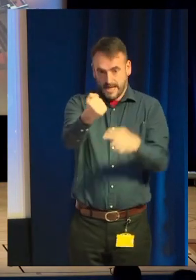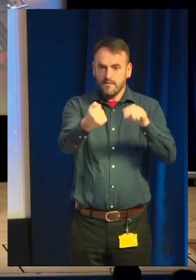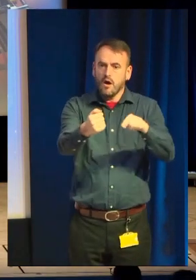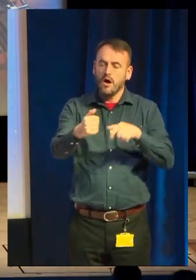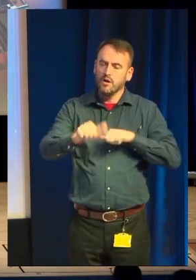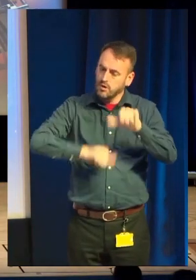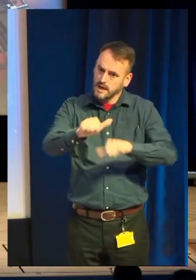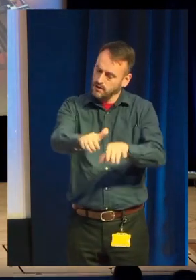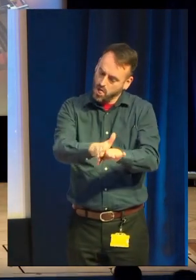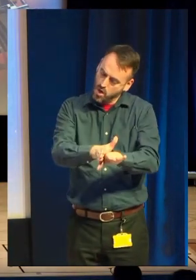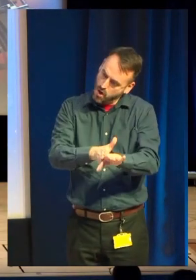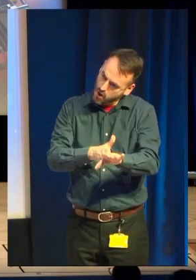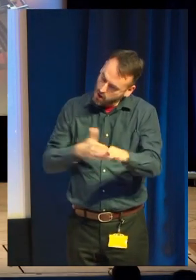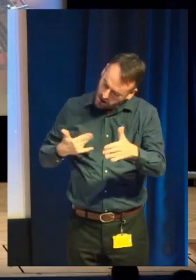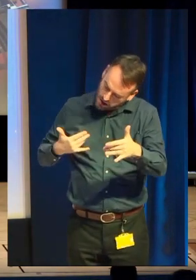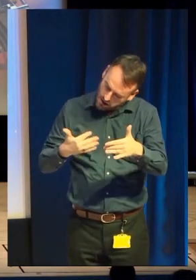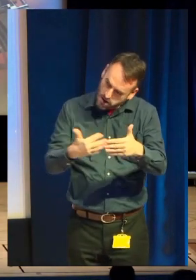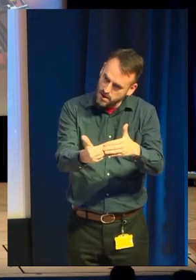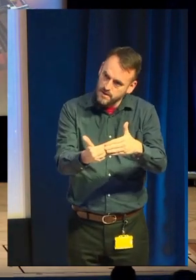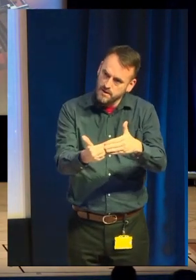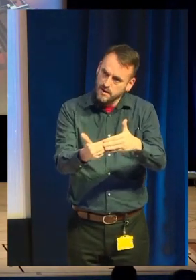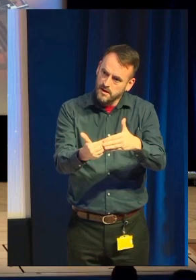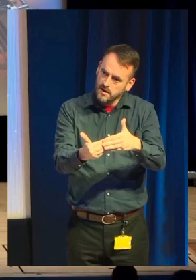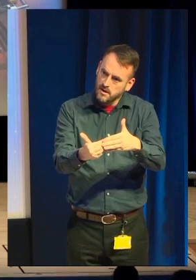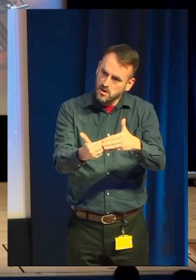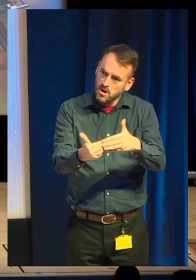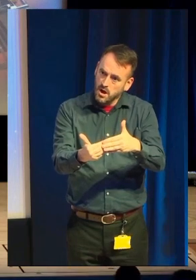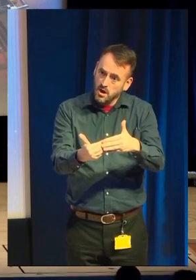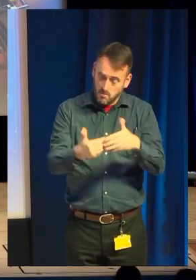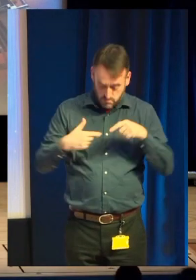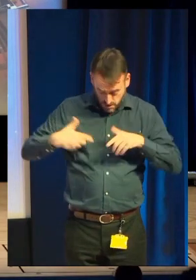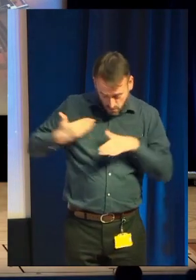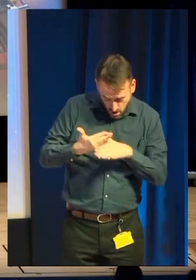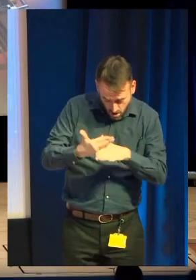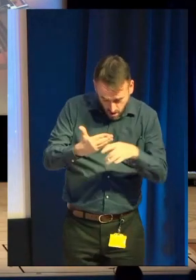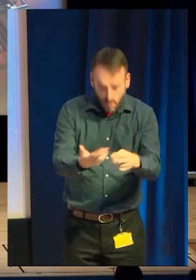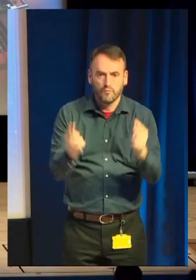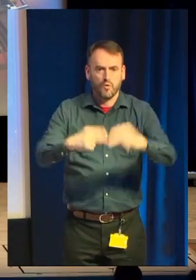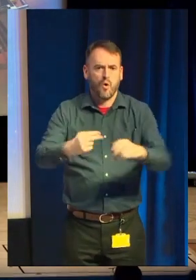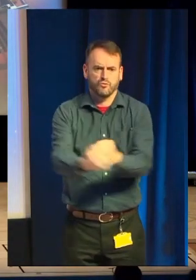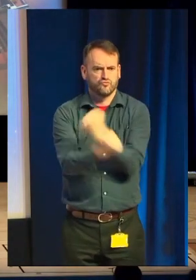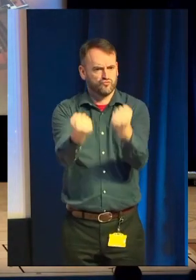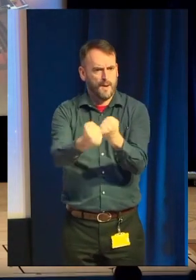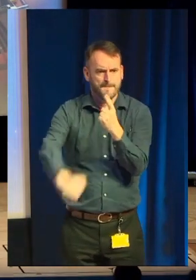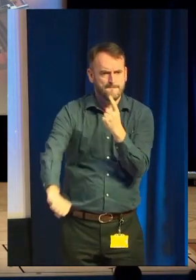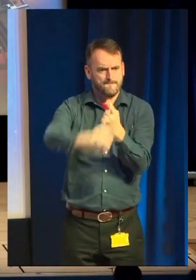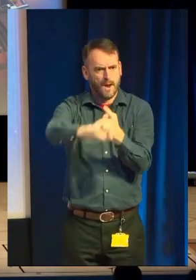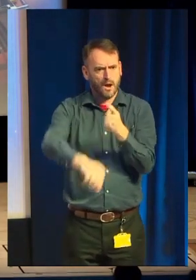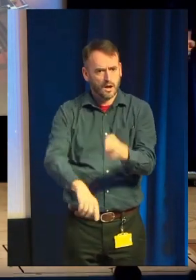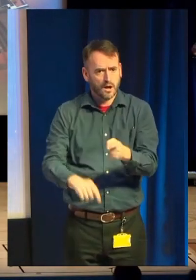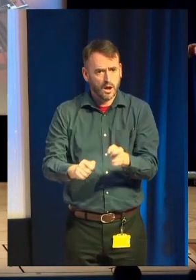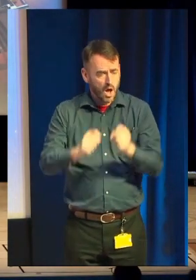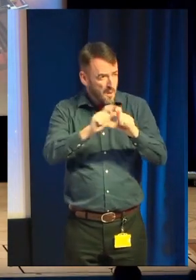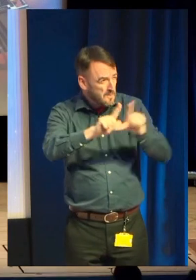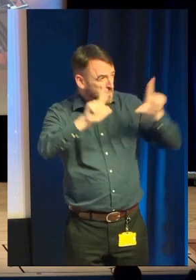work means that we have something that's really strong. It's really impactful. It works big. It works tiny. It is a train in